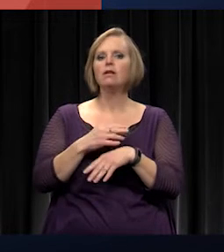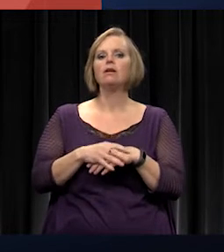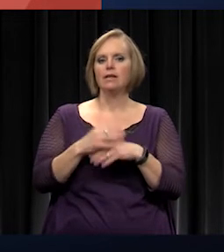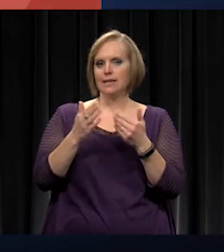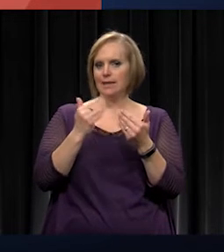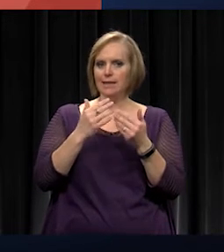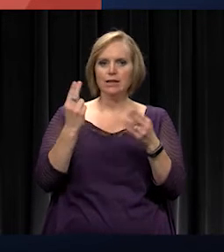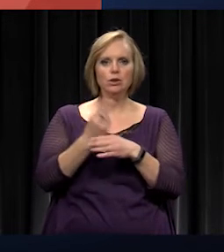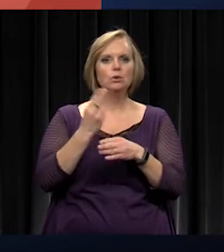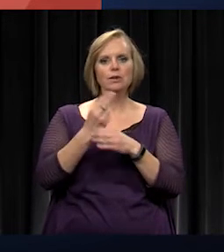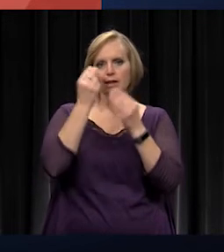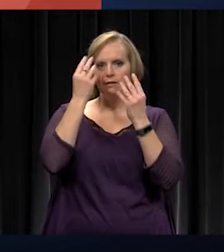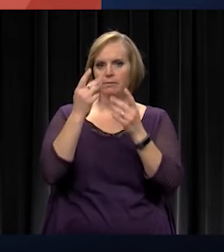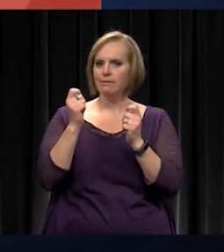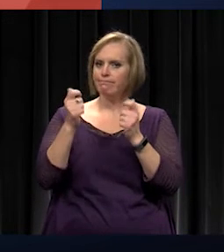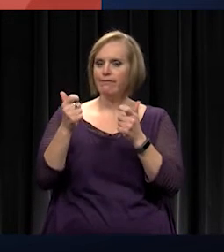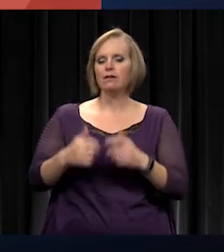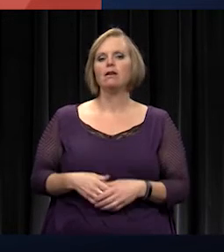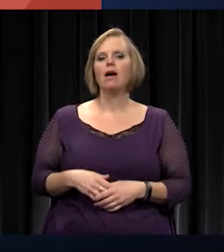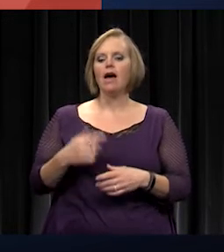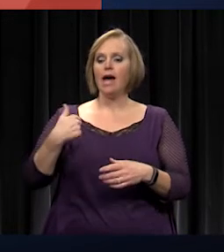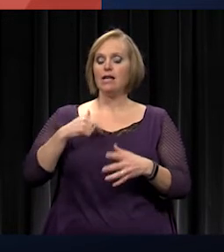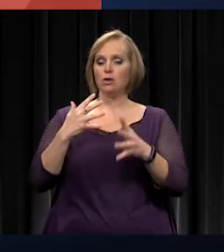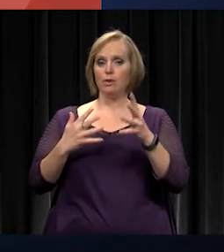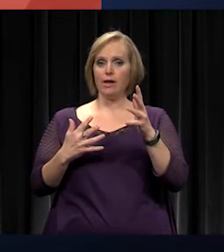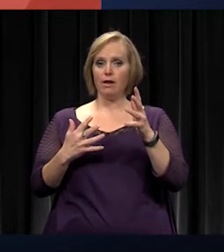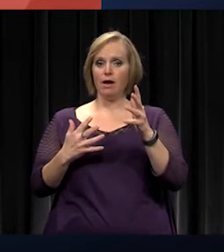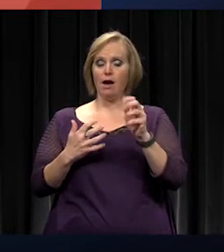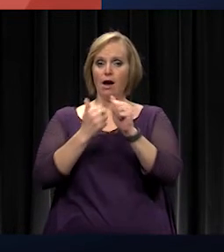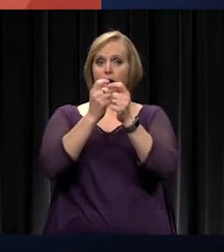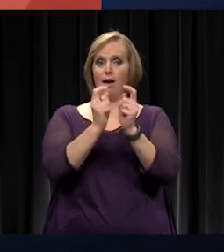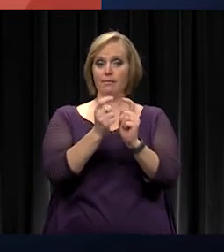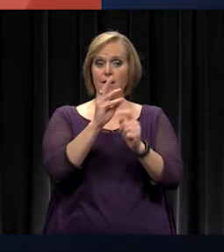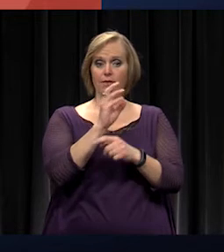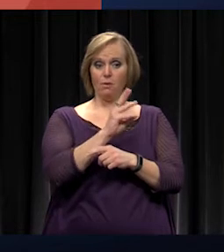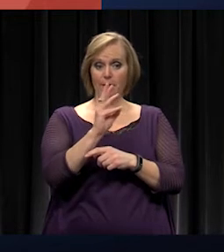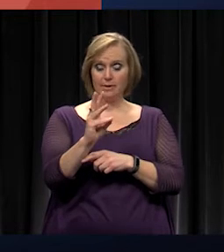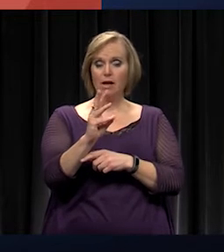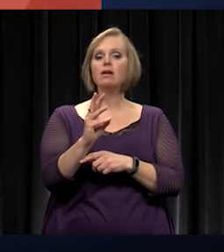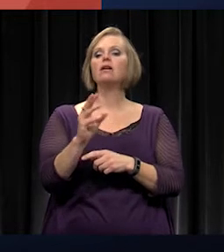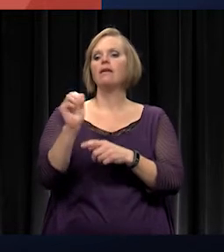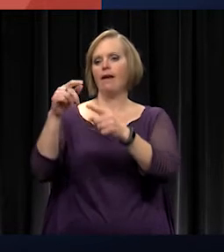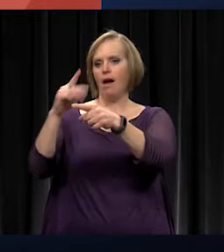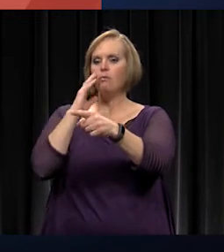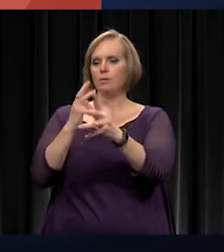website, so as we update our website, it would update the app as well, so it would be current information.